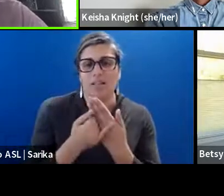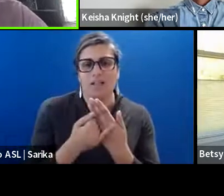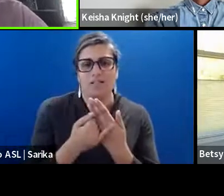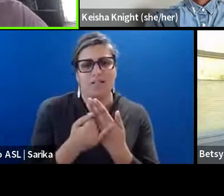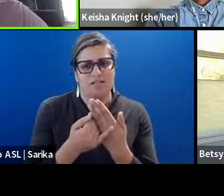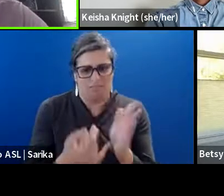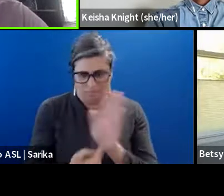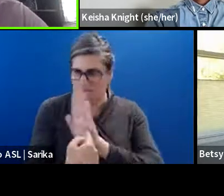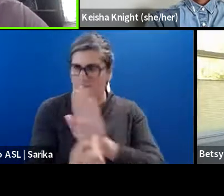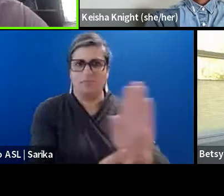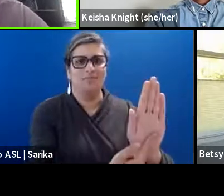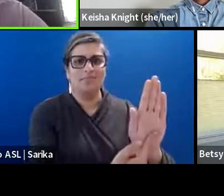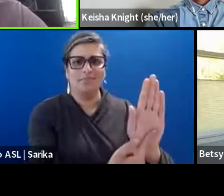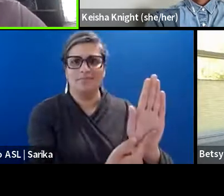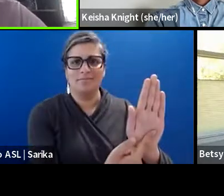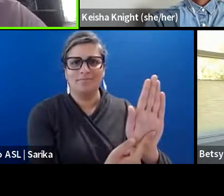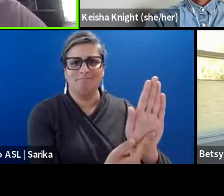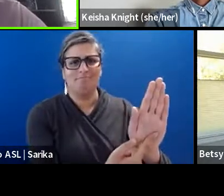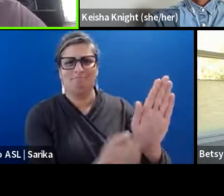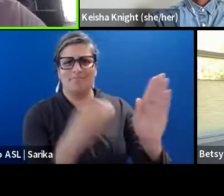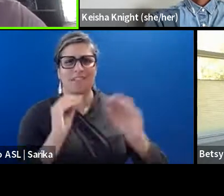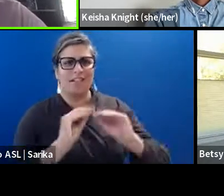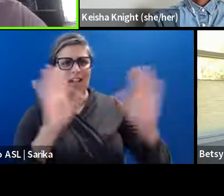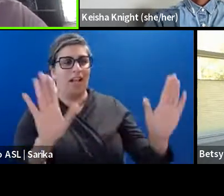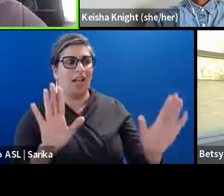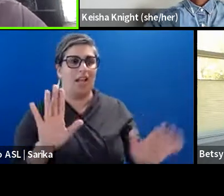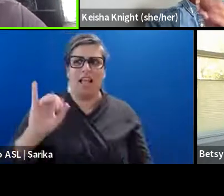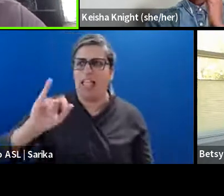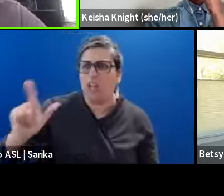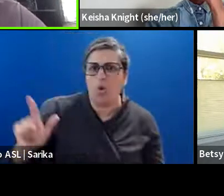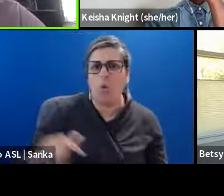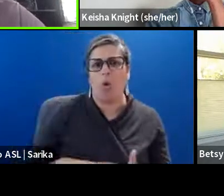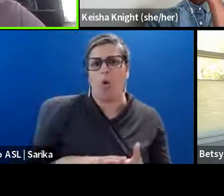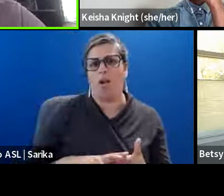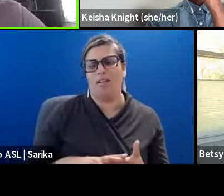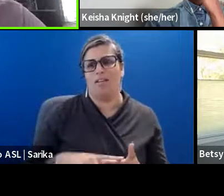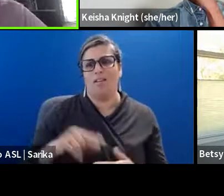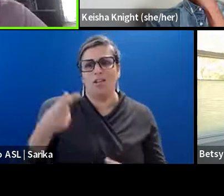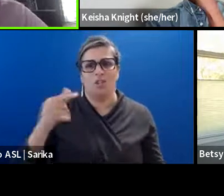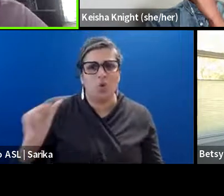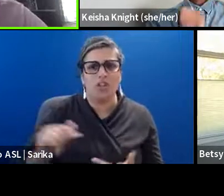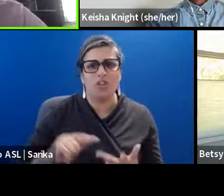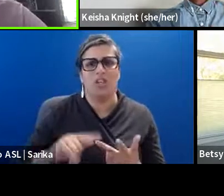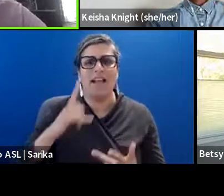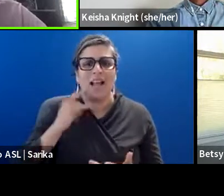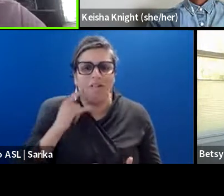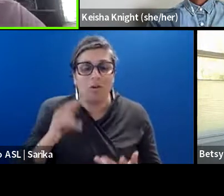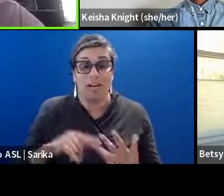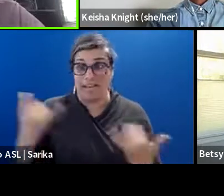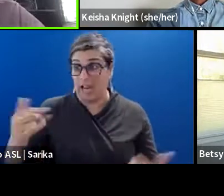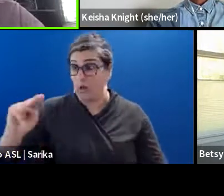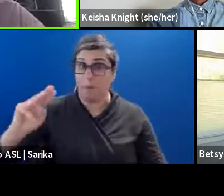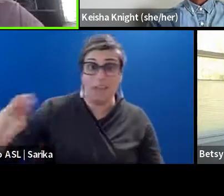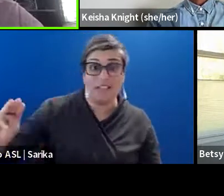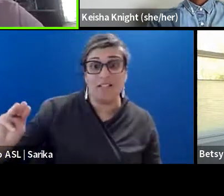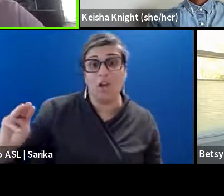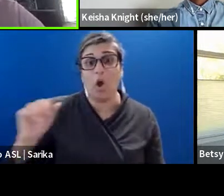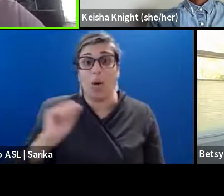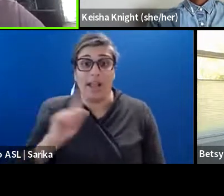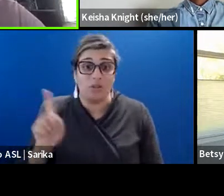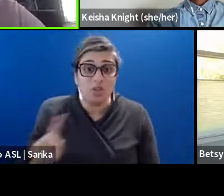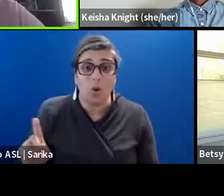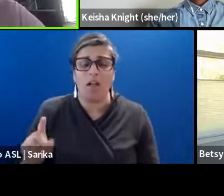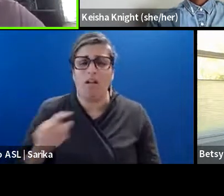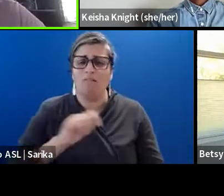Louisiana, Illinois, Georgia, California, New York, now New Mexico, Arizona has a program.